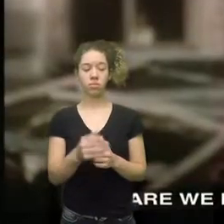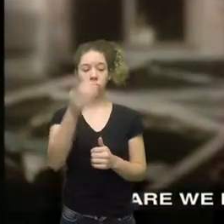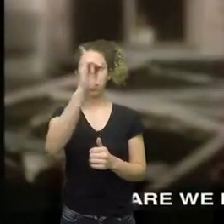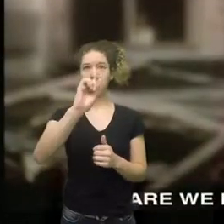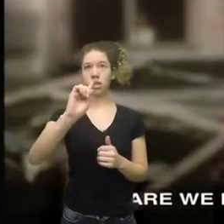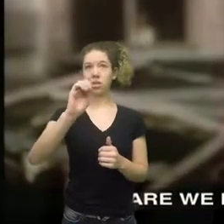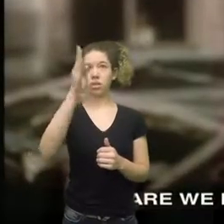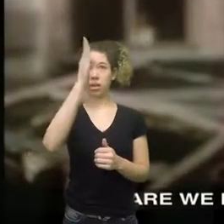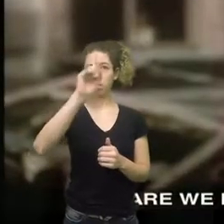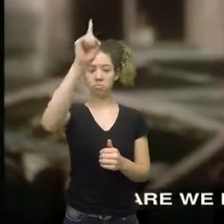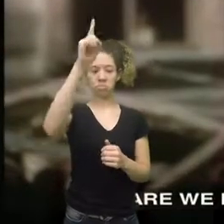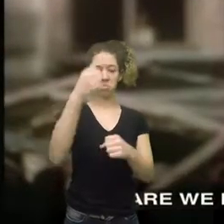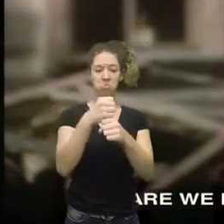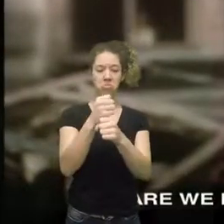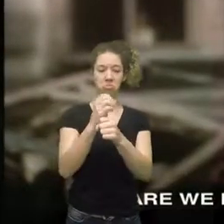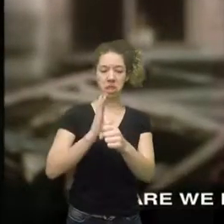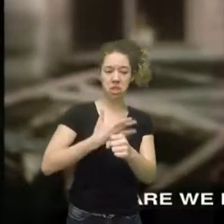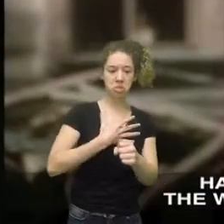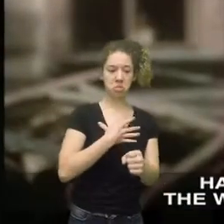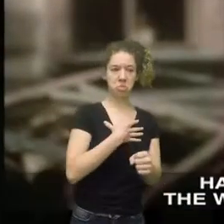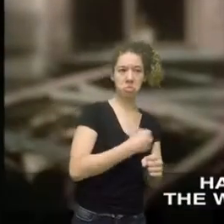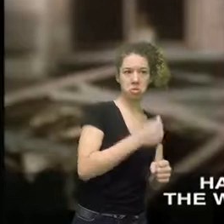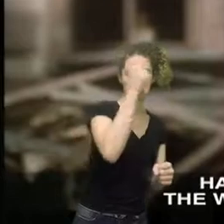Are we not to be considered men?